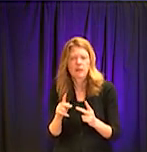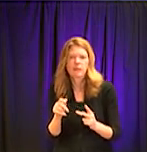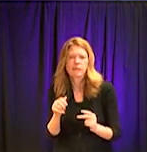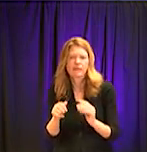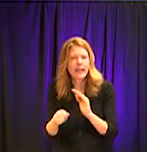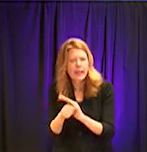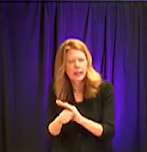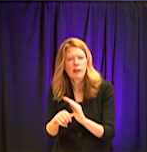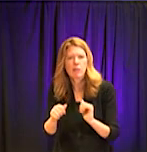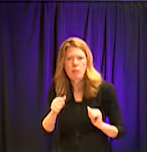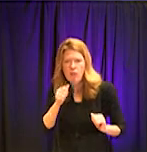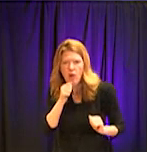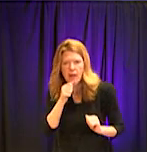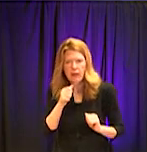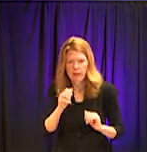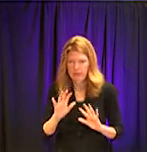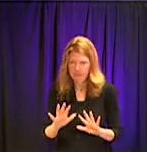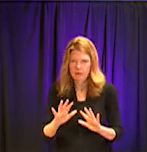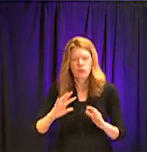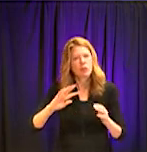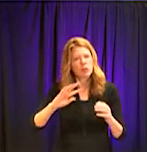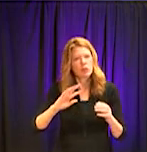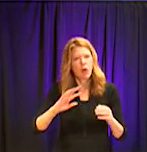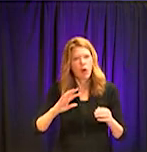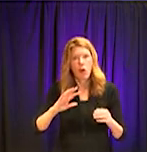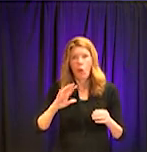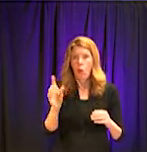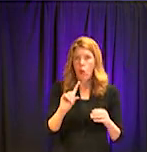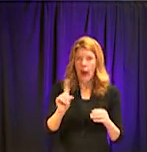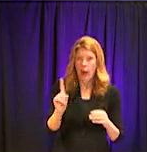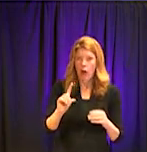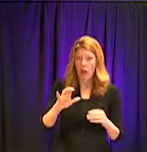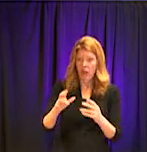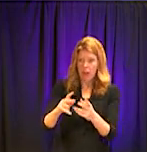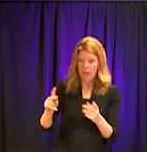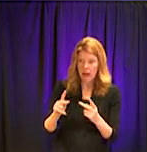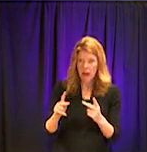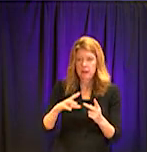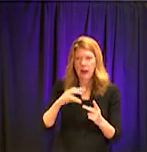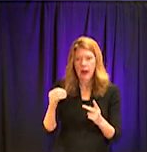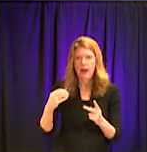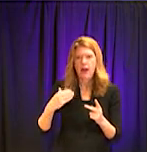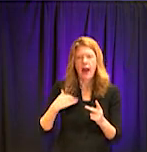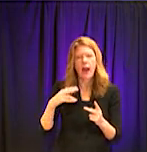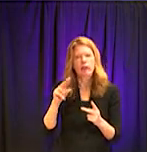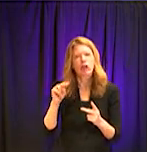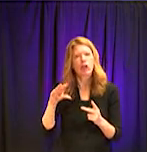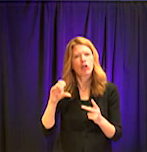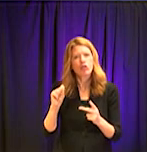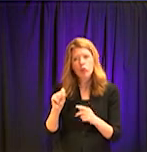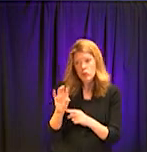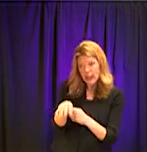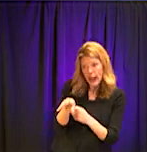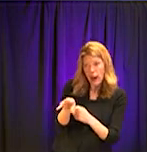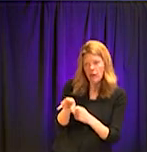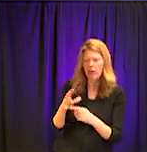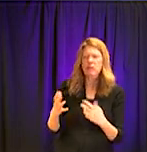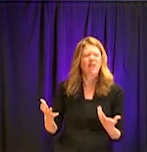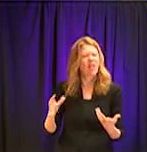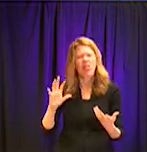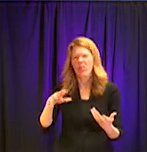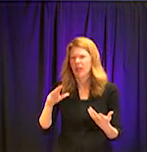when our sites are leaked and cameras come up that that's a, that's a violation. And so